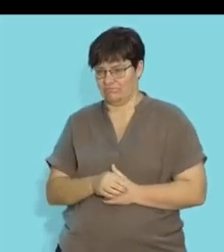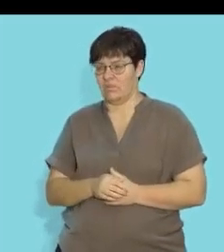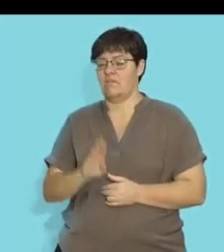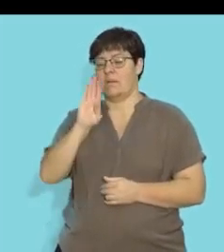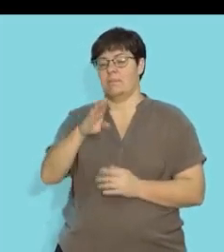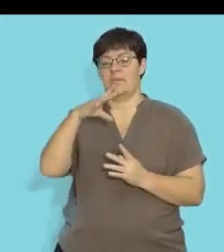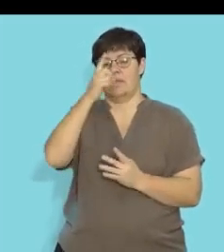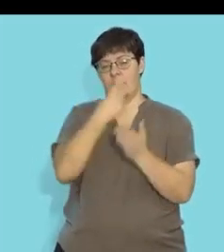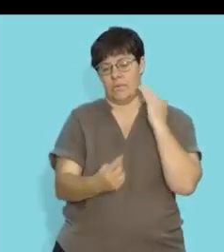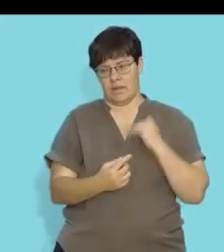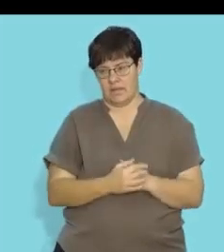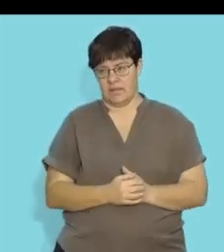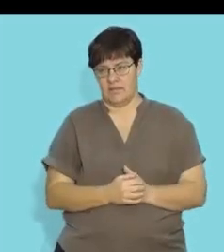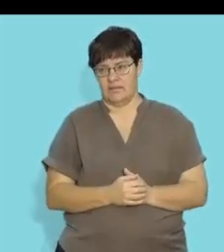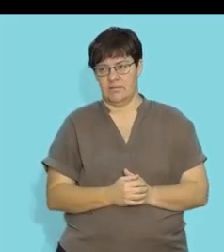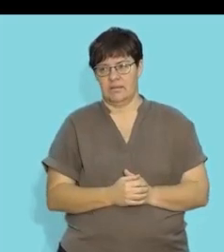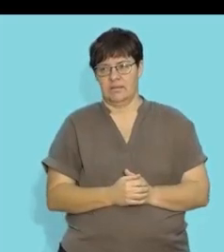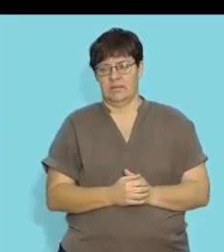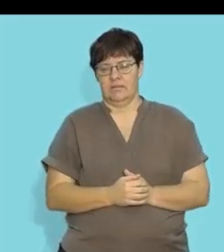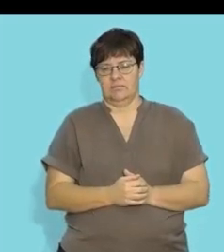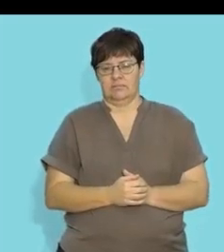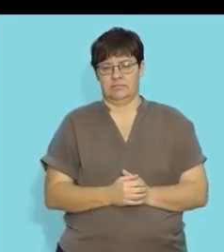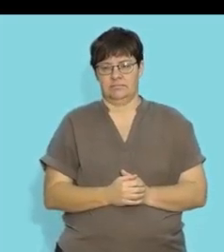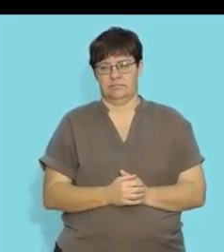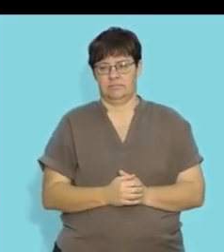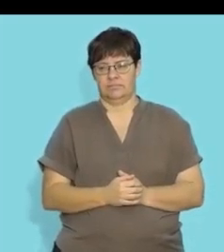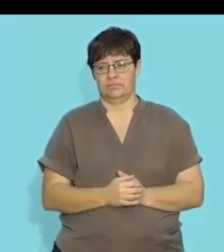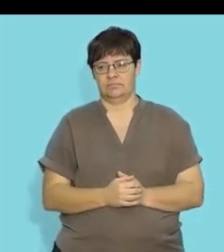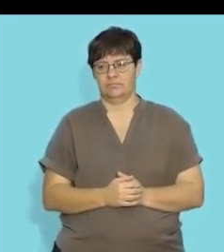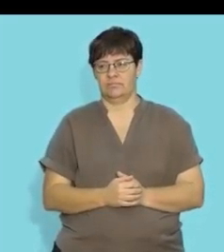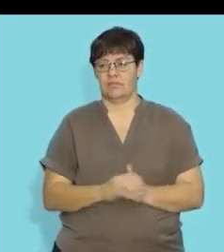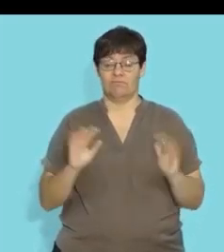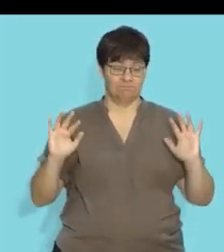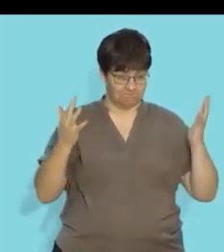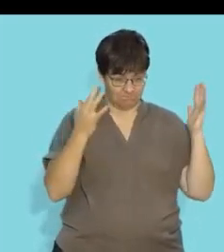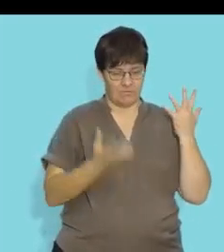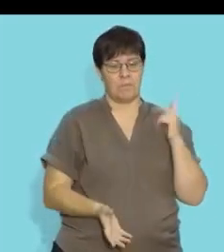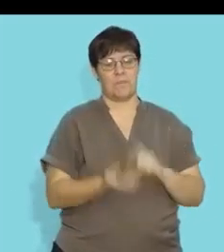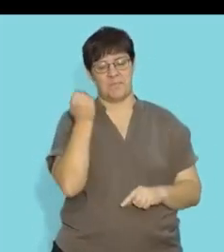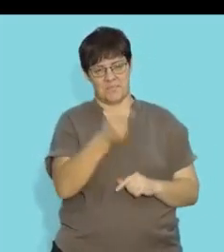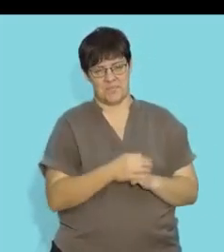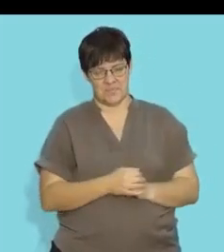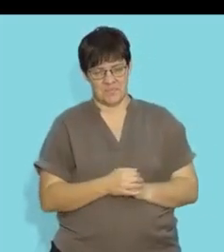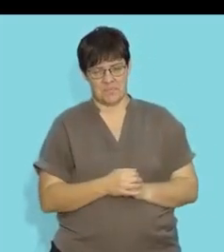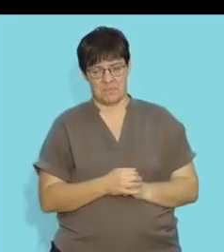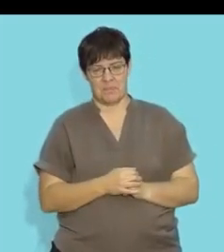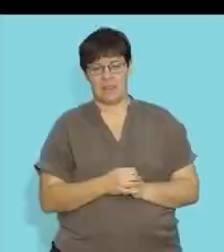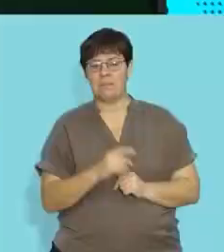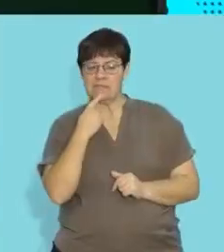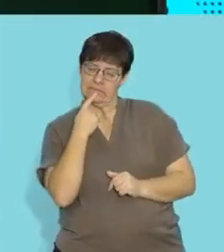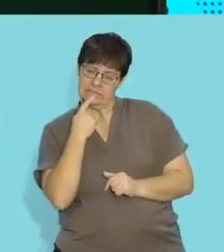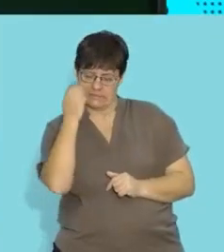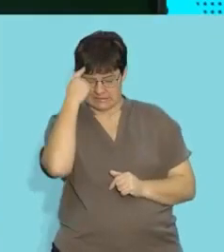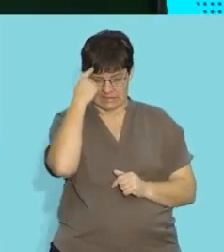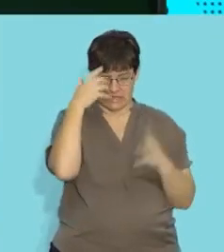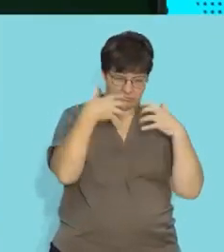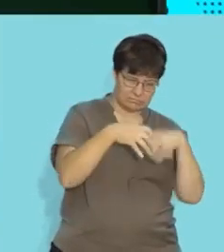the option b only come up again so well done if you're able to get these as i said it does take a little while and